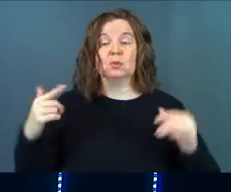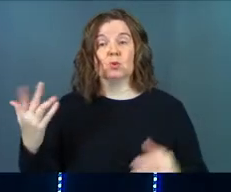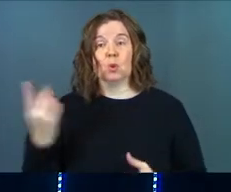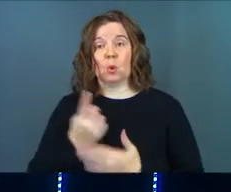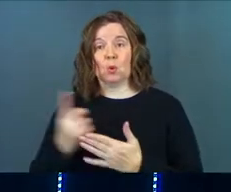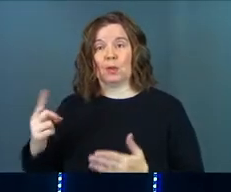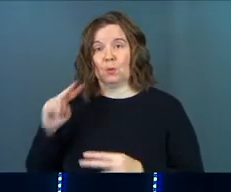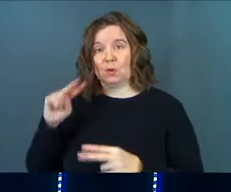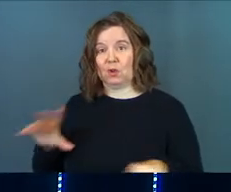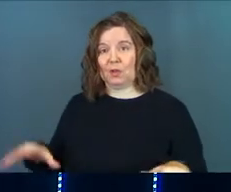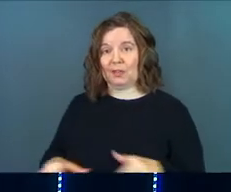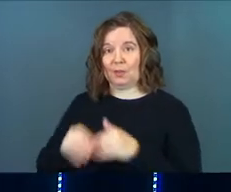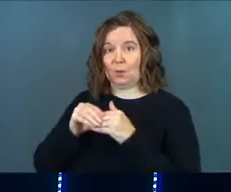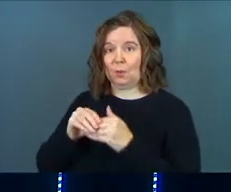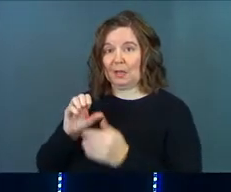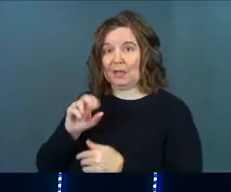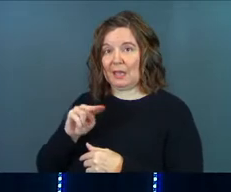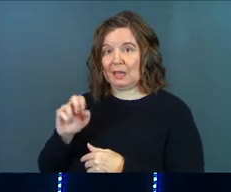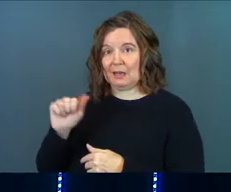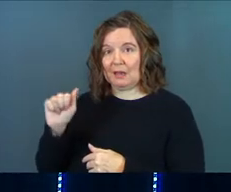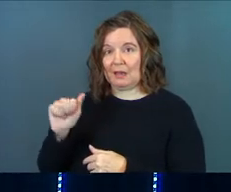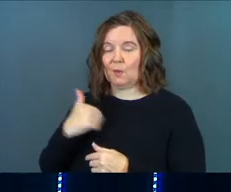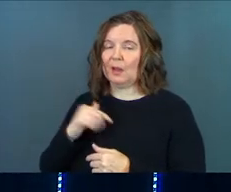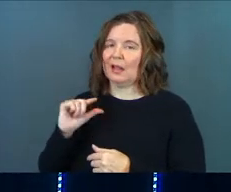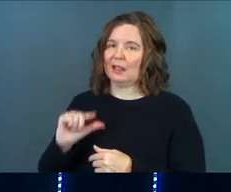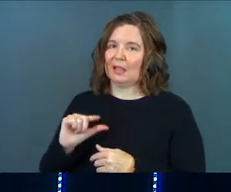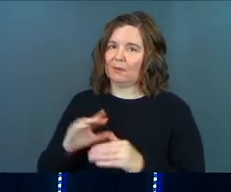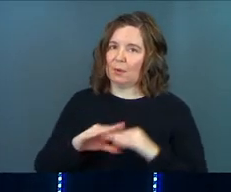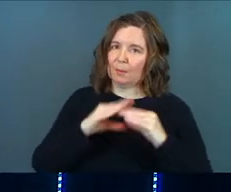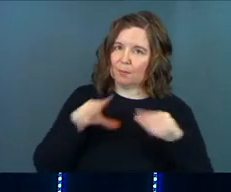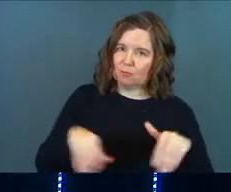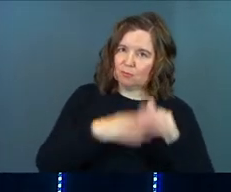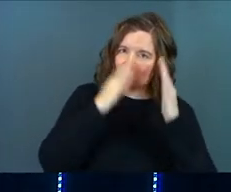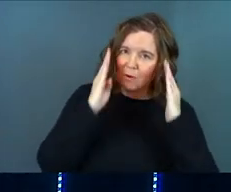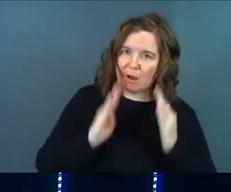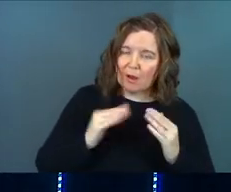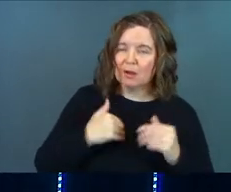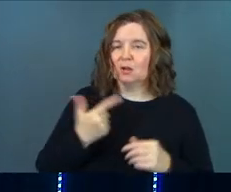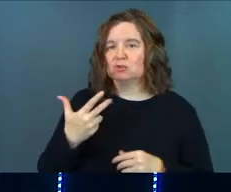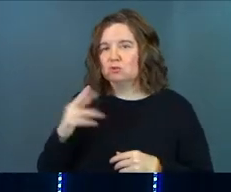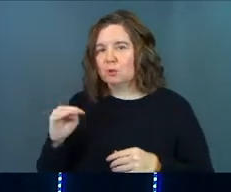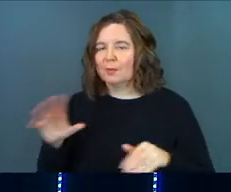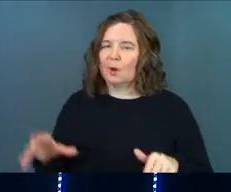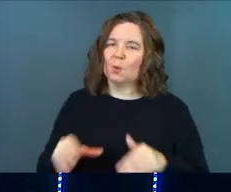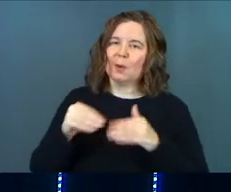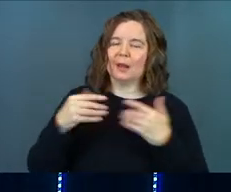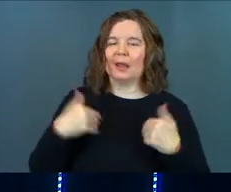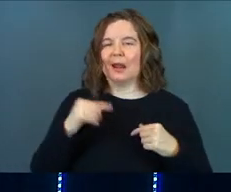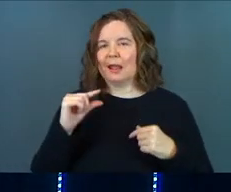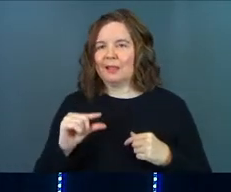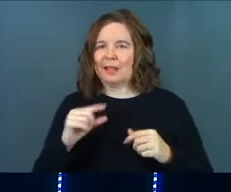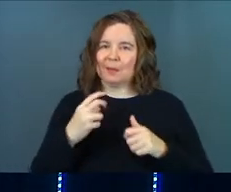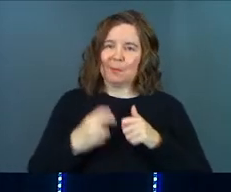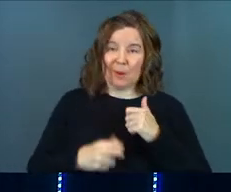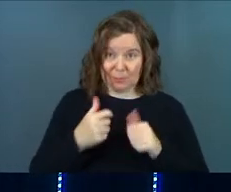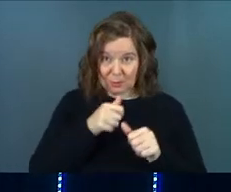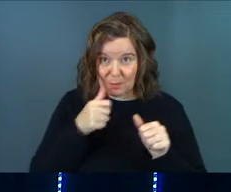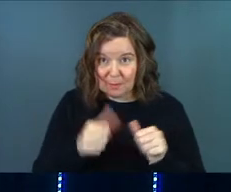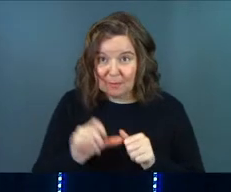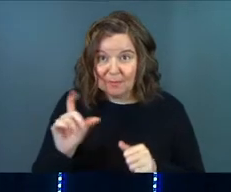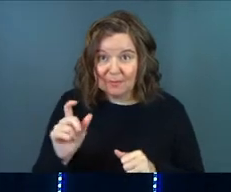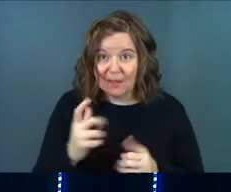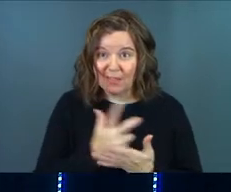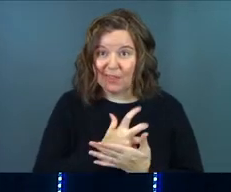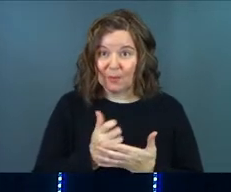we looked at the wedding in Cana and we had a little bride and a little groom and a little wedding and they had a little problem. Do you remember?